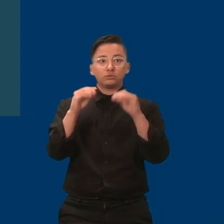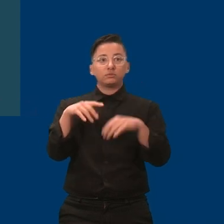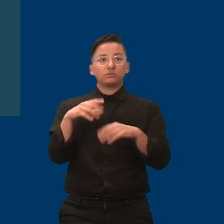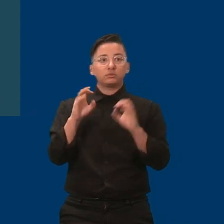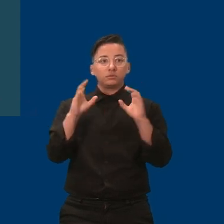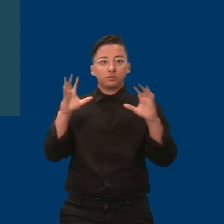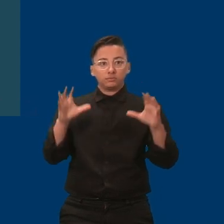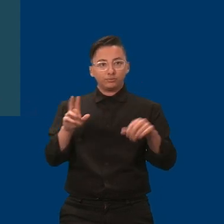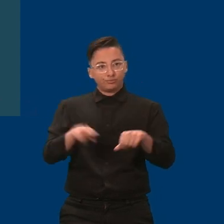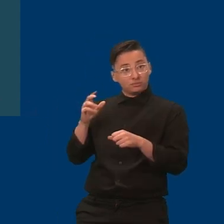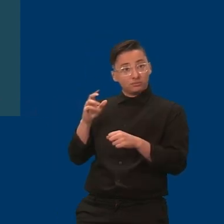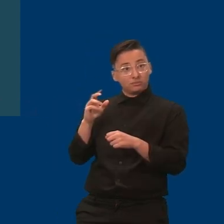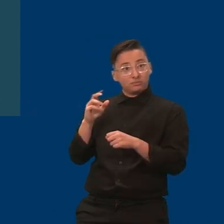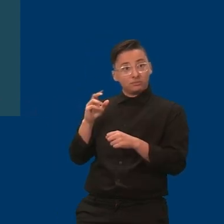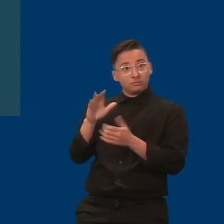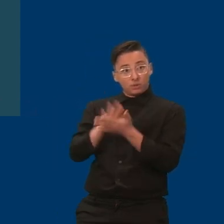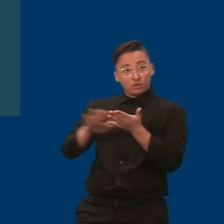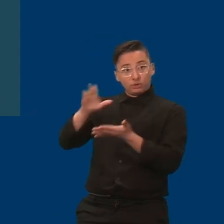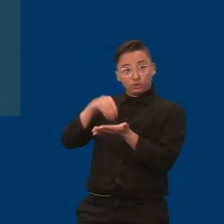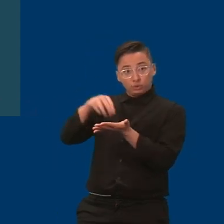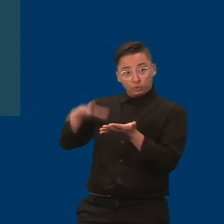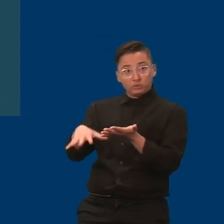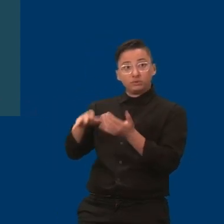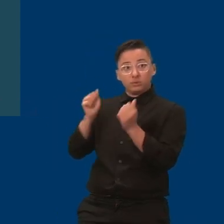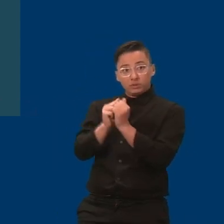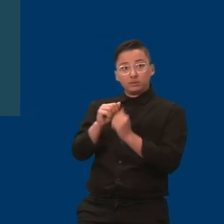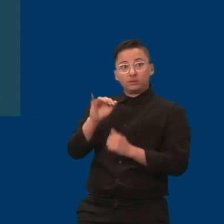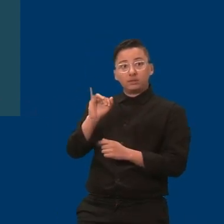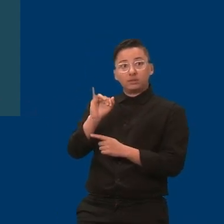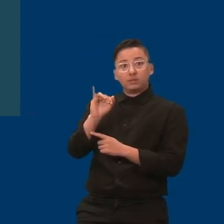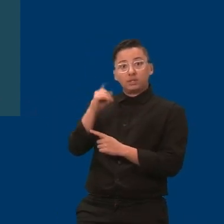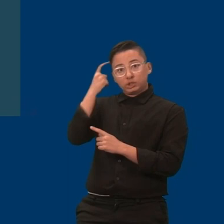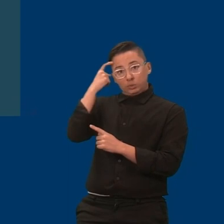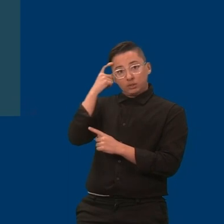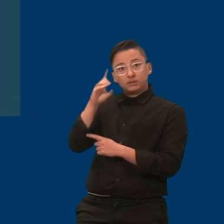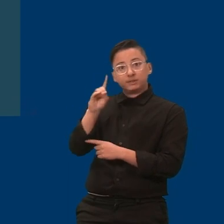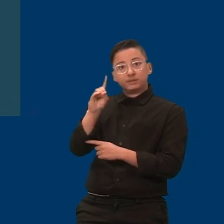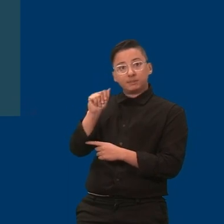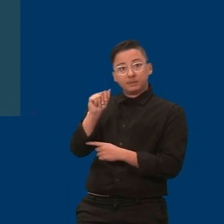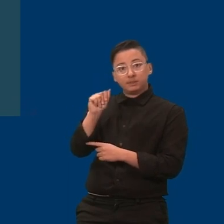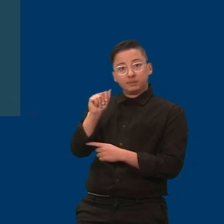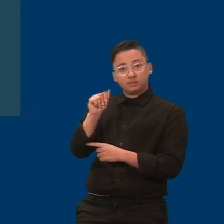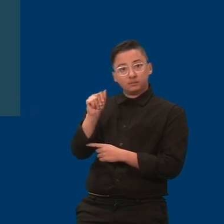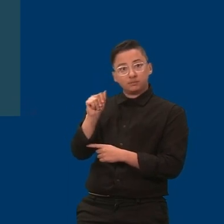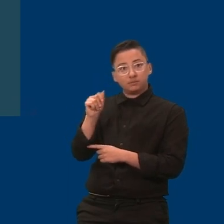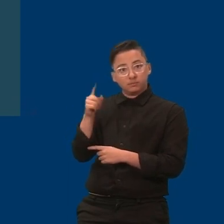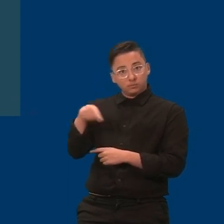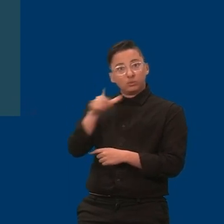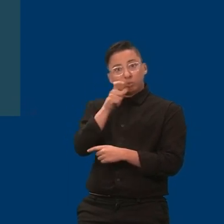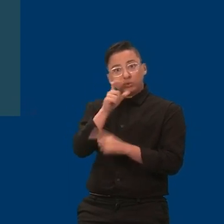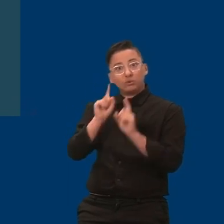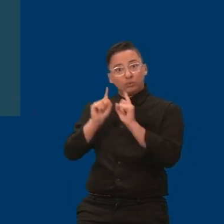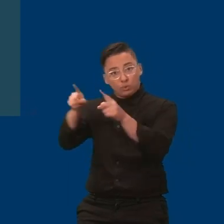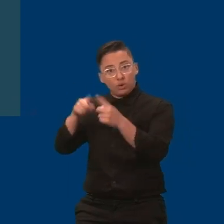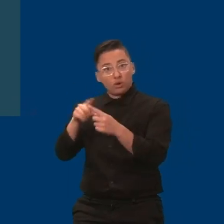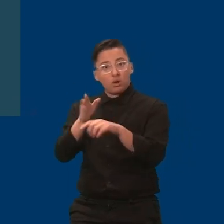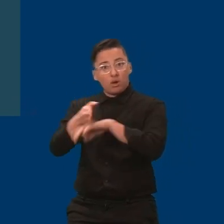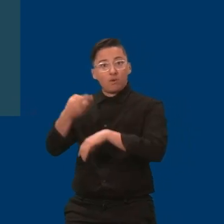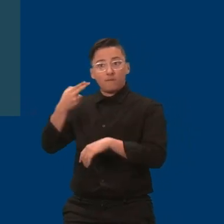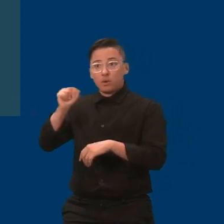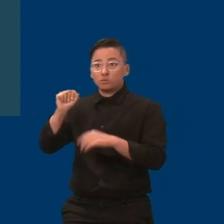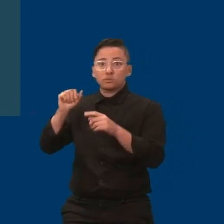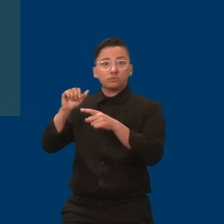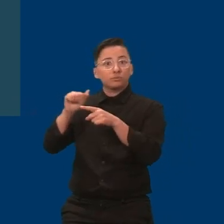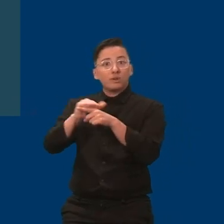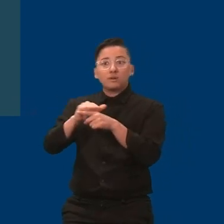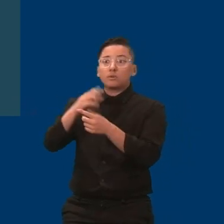intellectual disabilities. Students with intellectual disabilities who attend post-secondary education are more than twice as likely to be